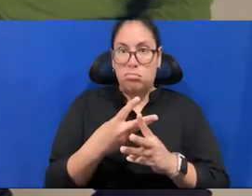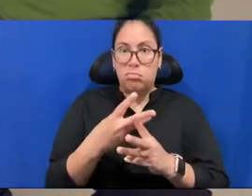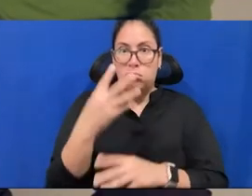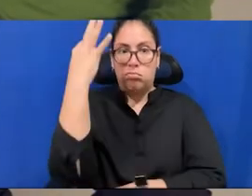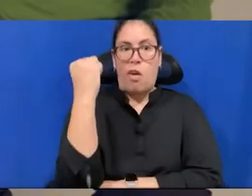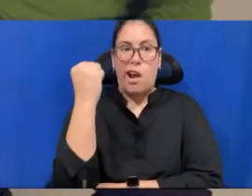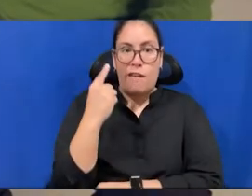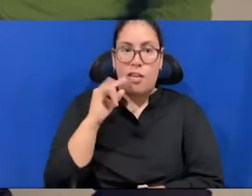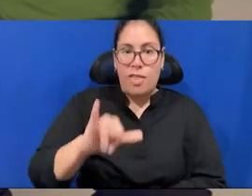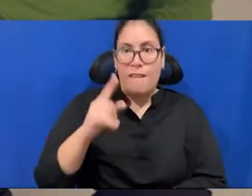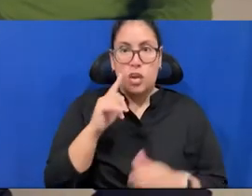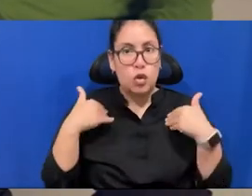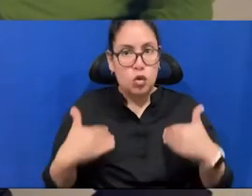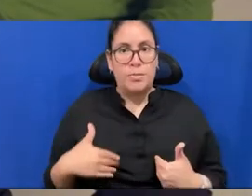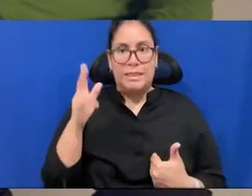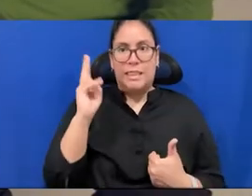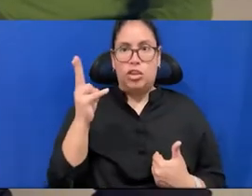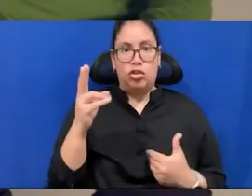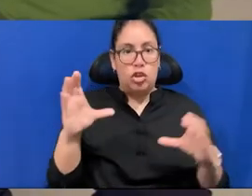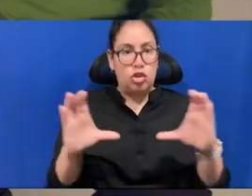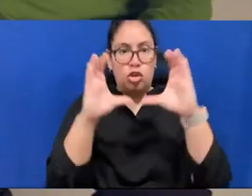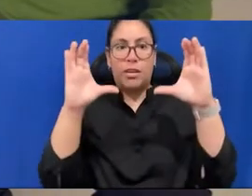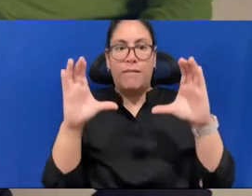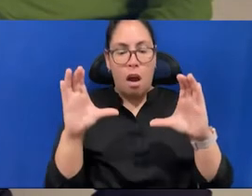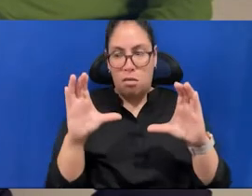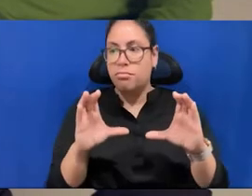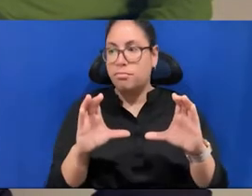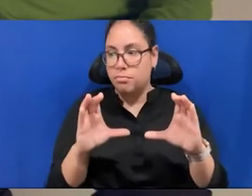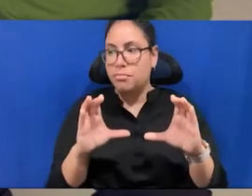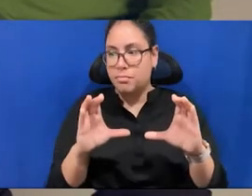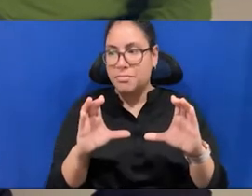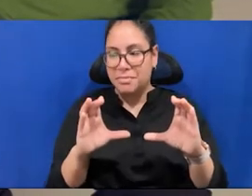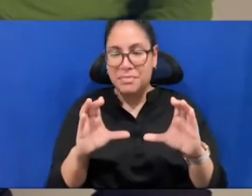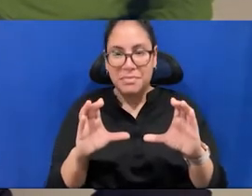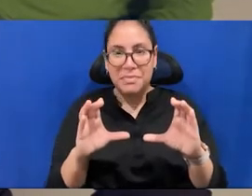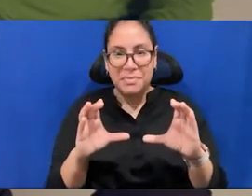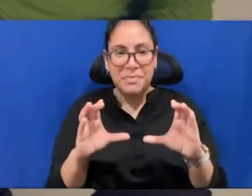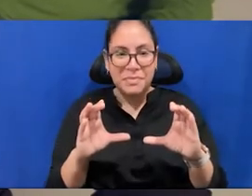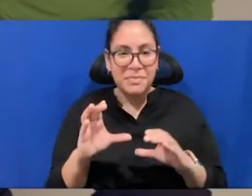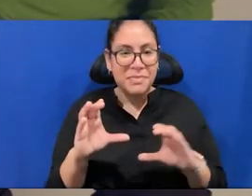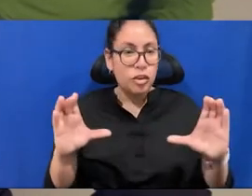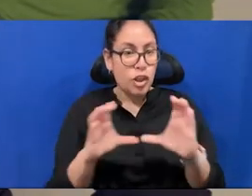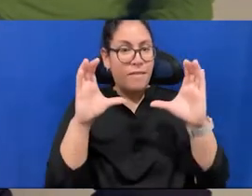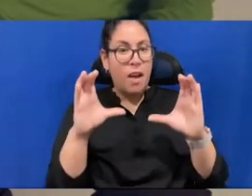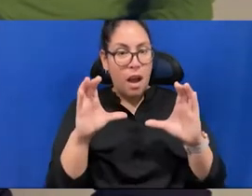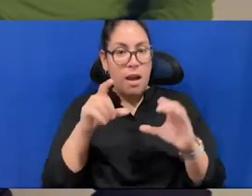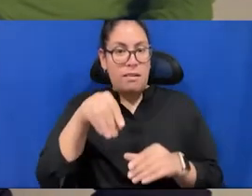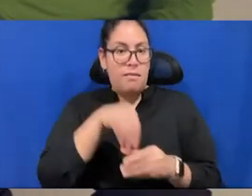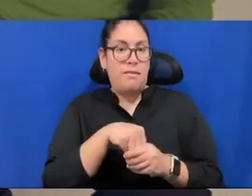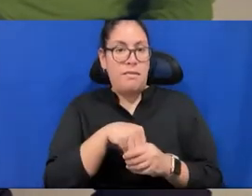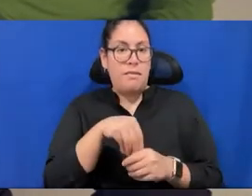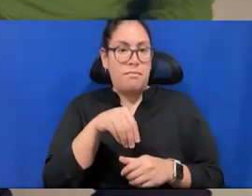Certified by Federation Aeronautic International. It's the first time that somehow, not men, but in this case, women,